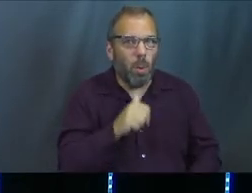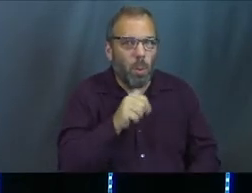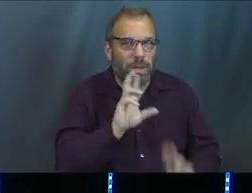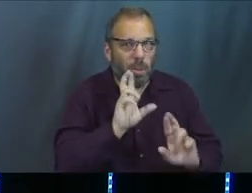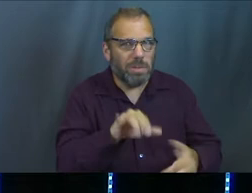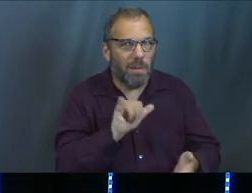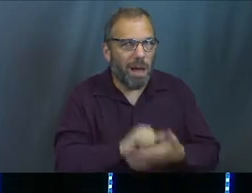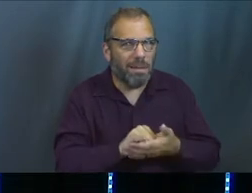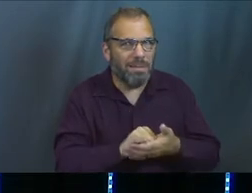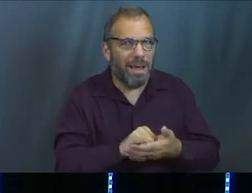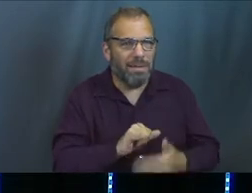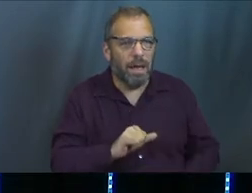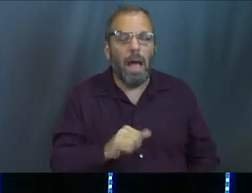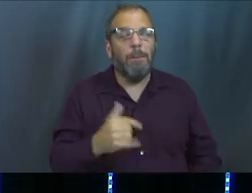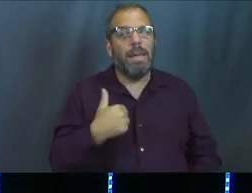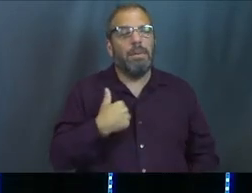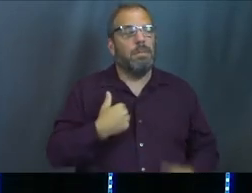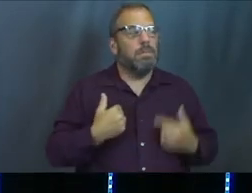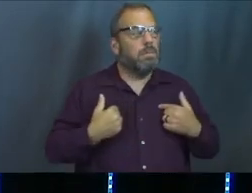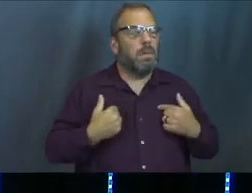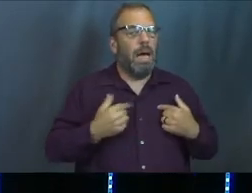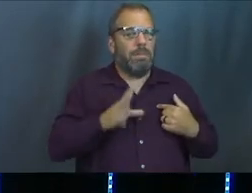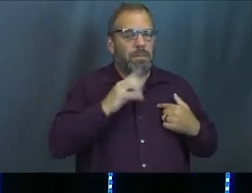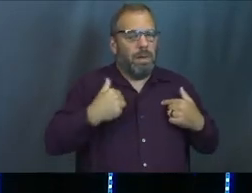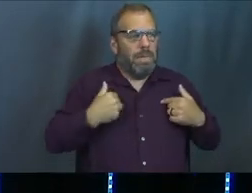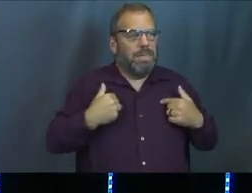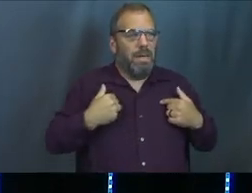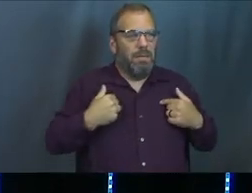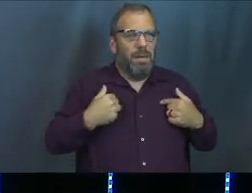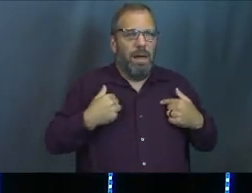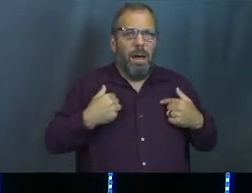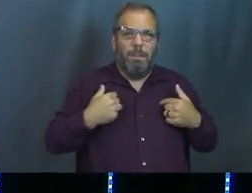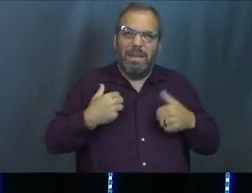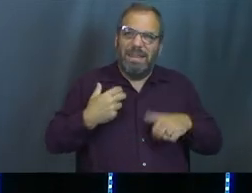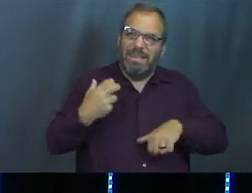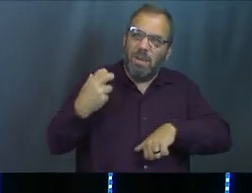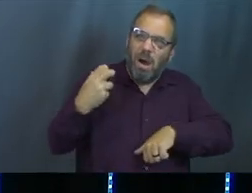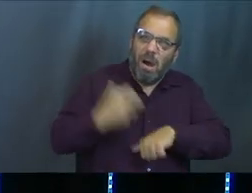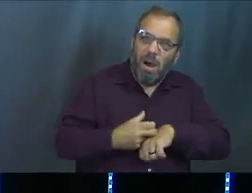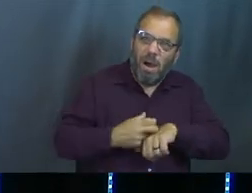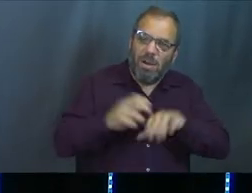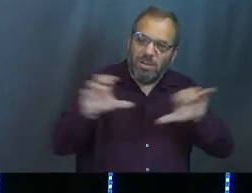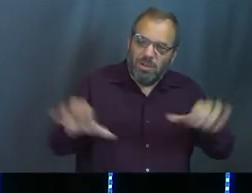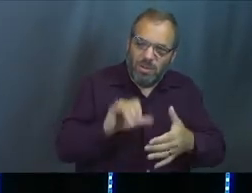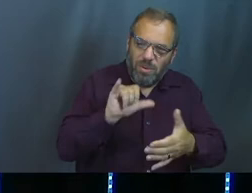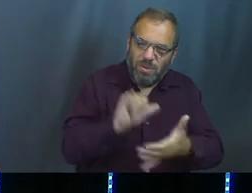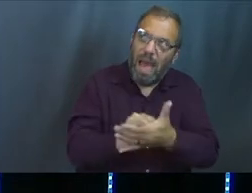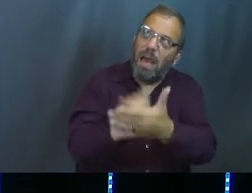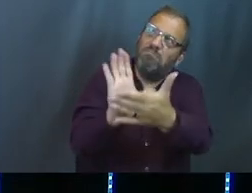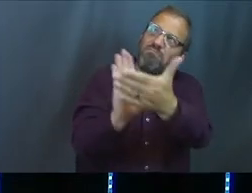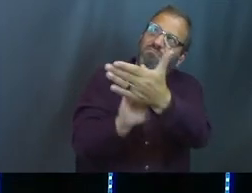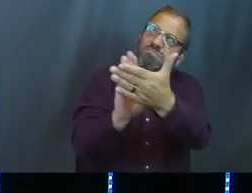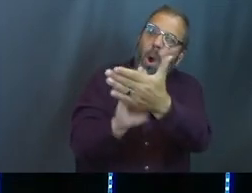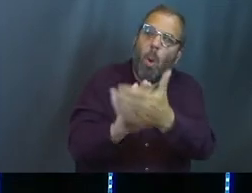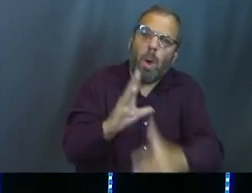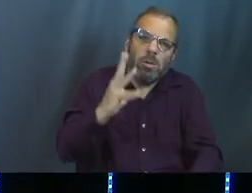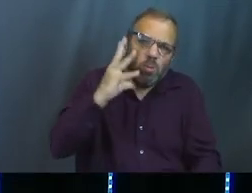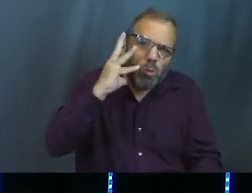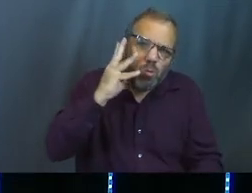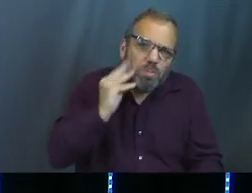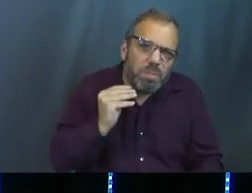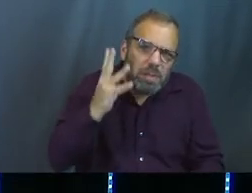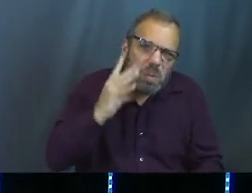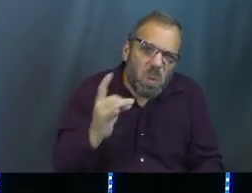respond. And maybe I'm speaking for myself, but that's hard to do. It's so hard to get to that place where